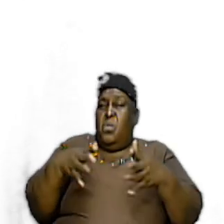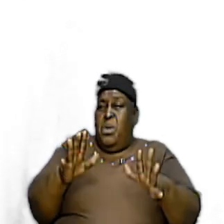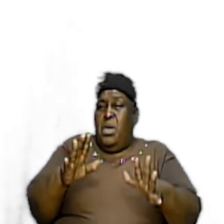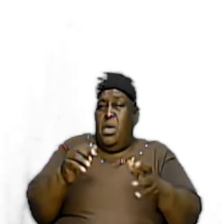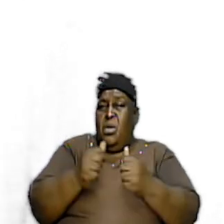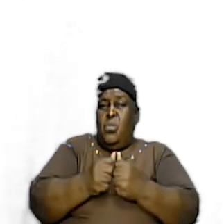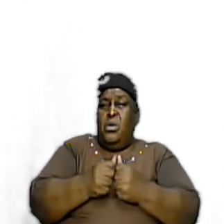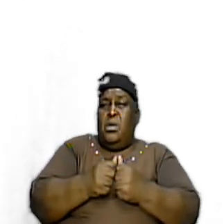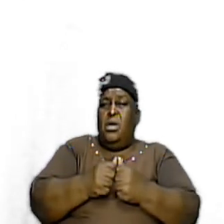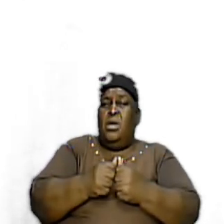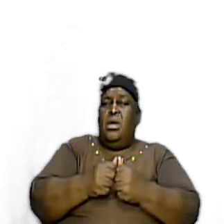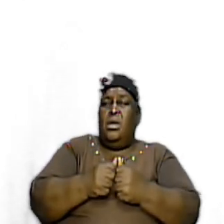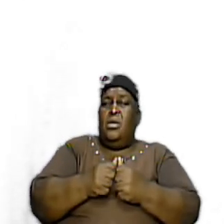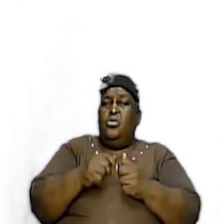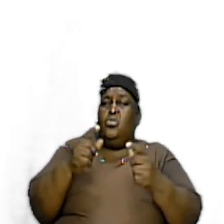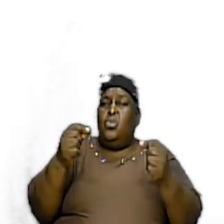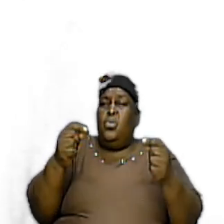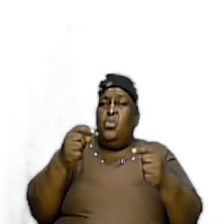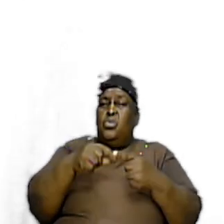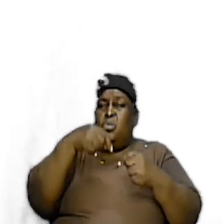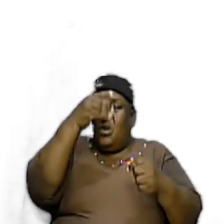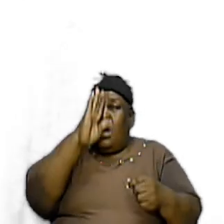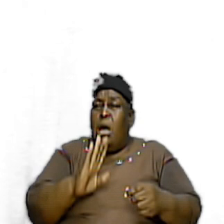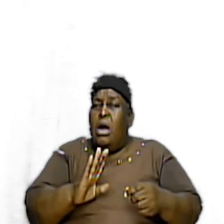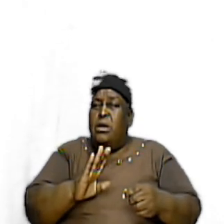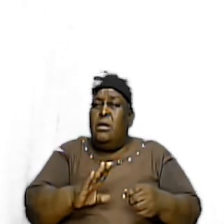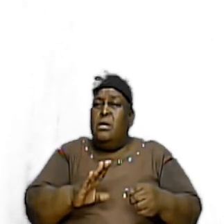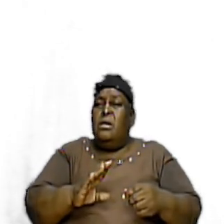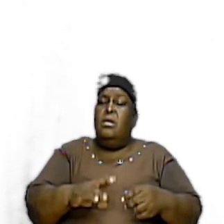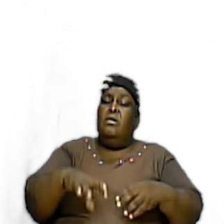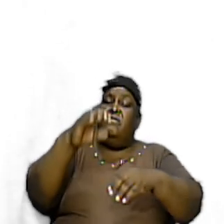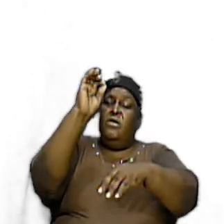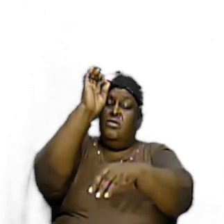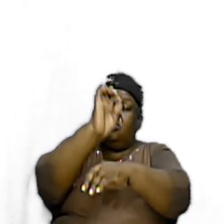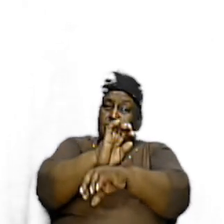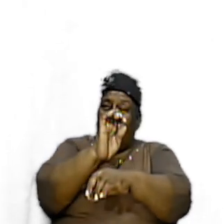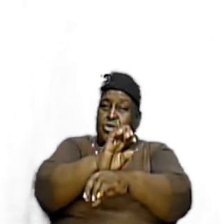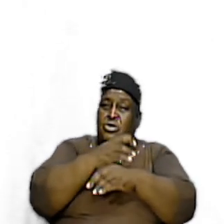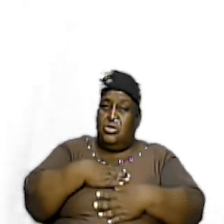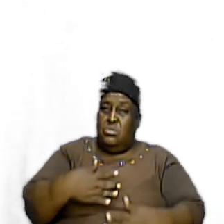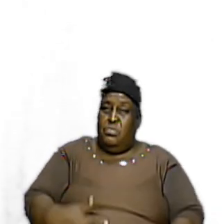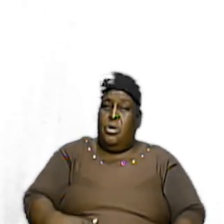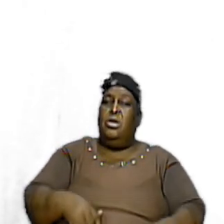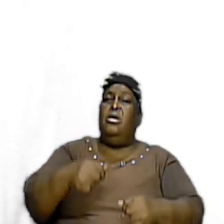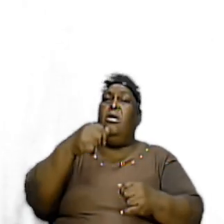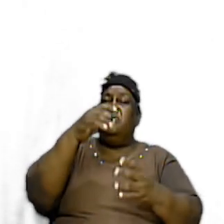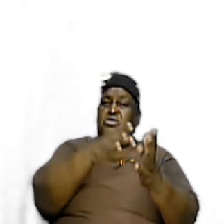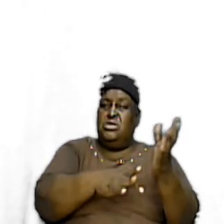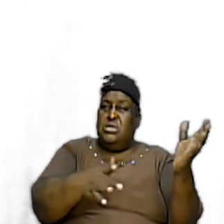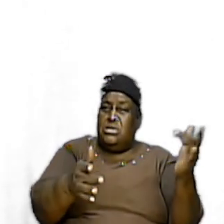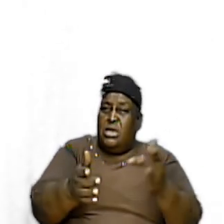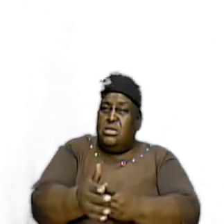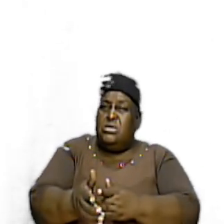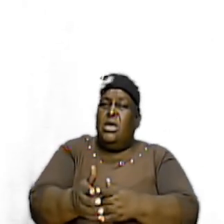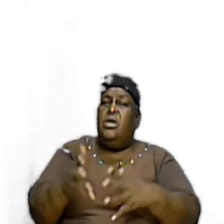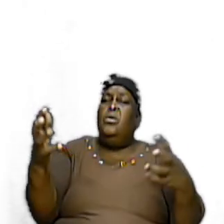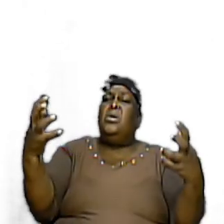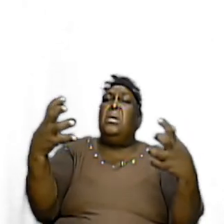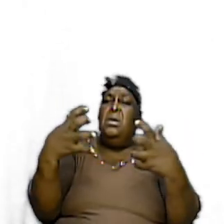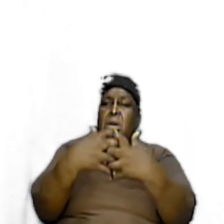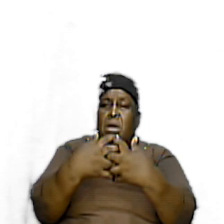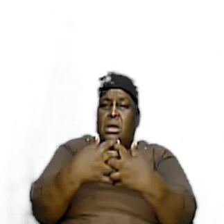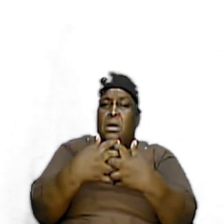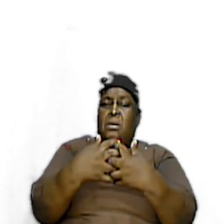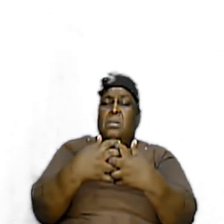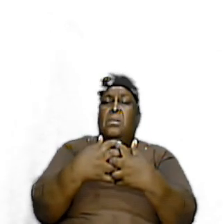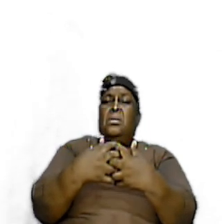God Because The Assembly The Church Is The Body Of Christ And We Are Connected To The